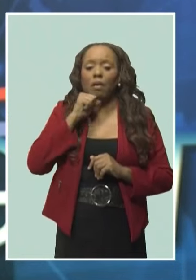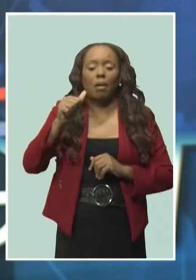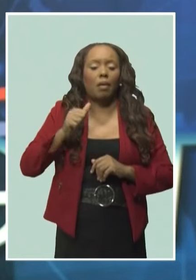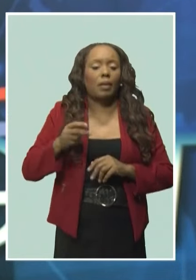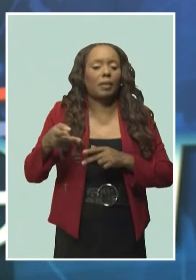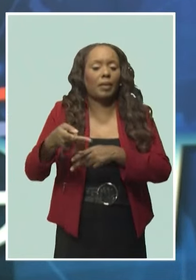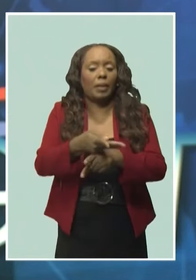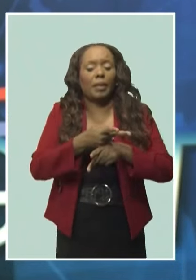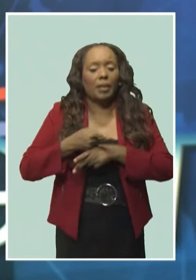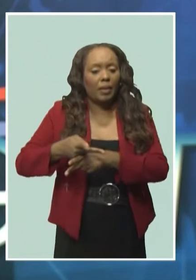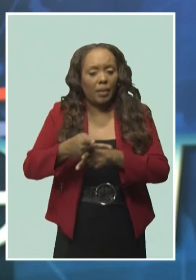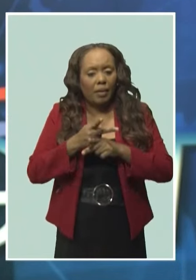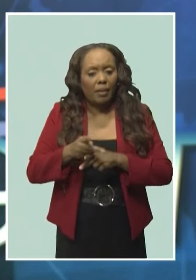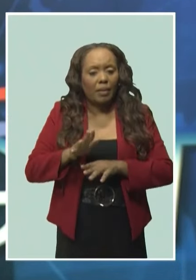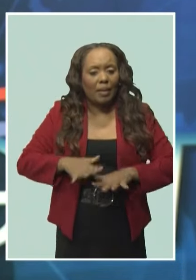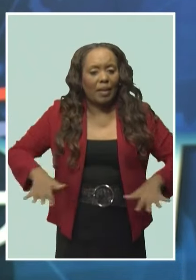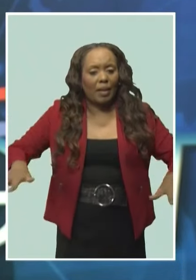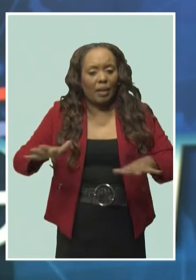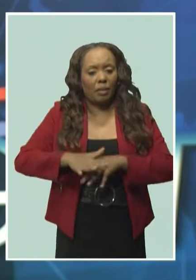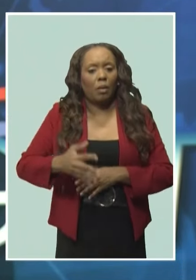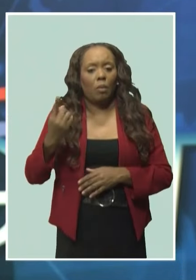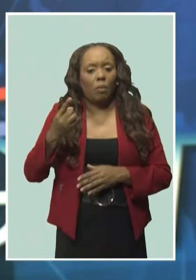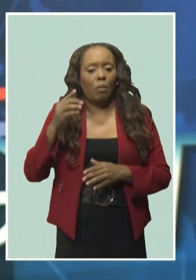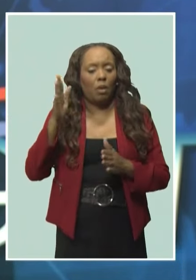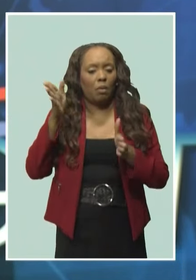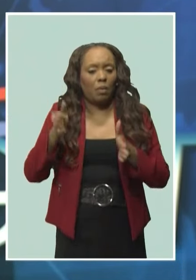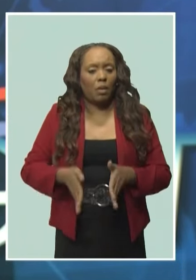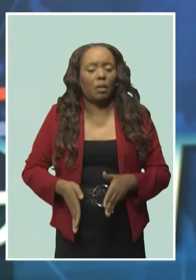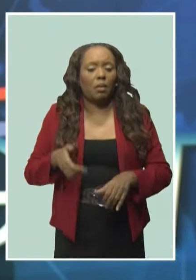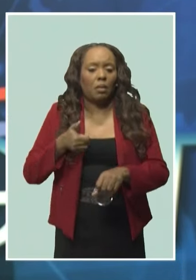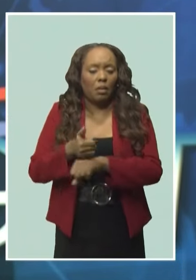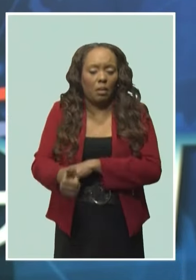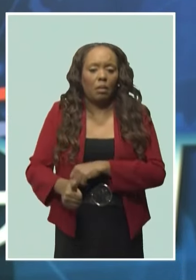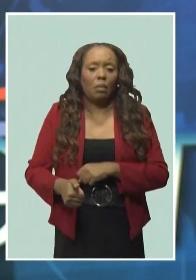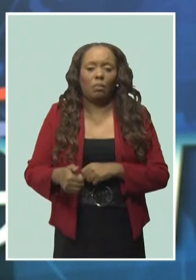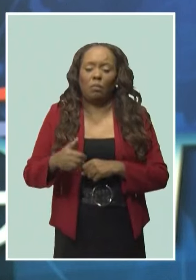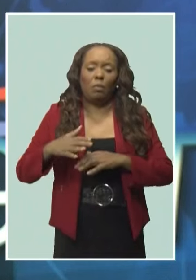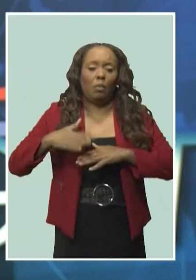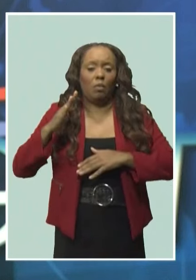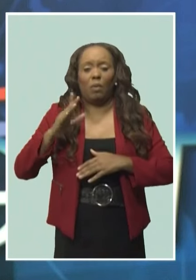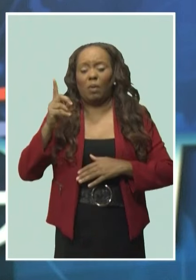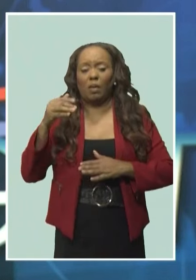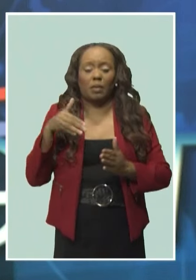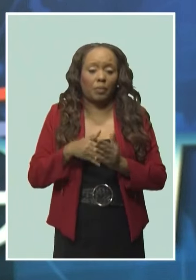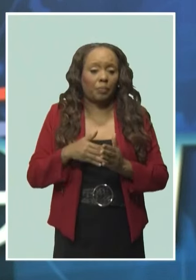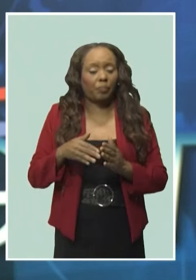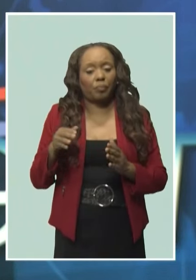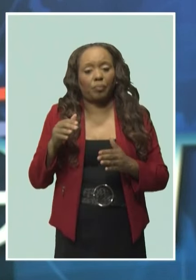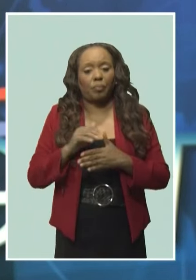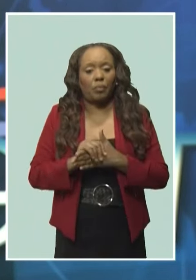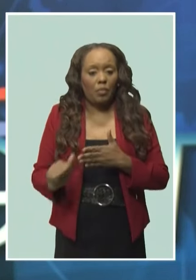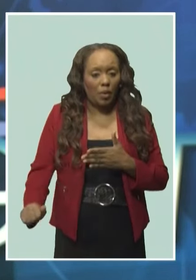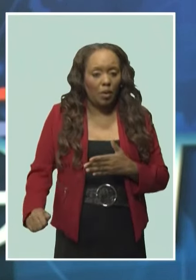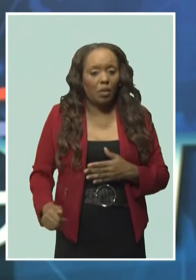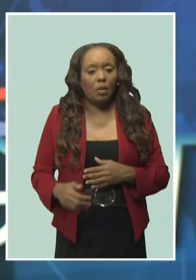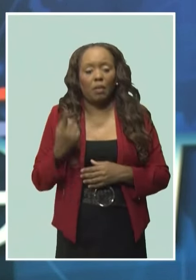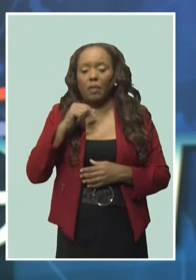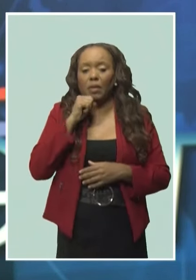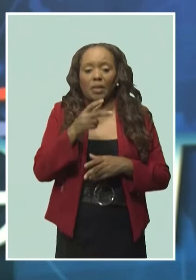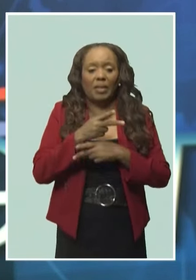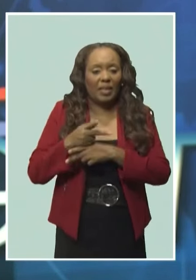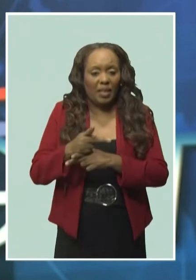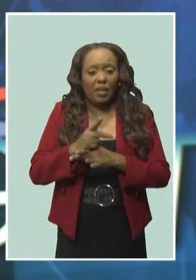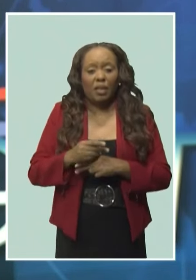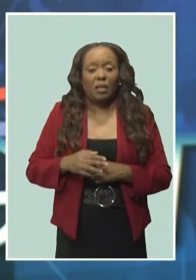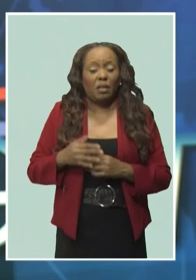One person was charged over $1,000 for their overgrown lot. Several other notices have already been served, including over 63